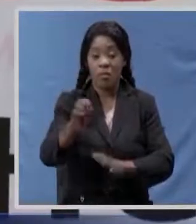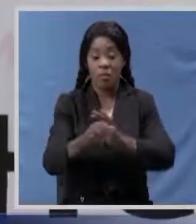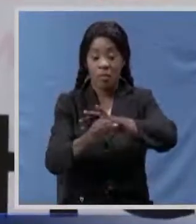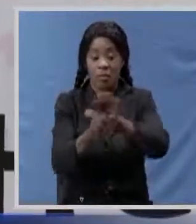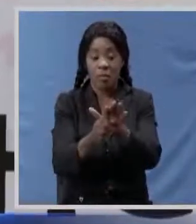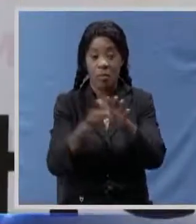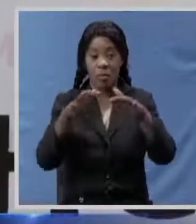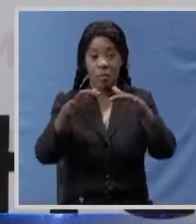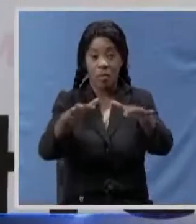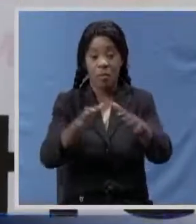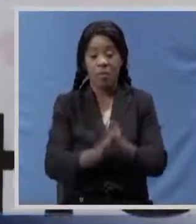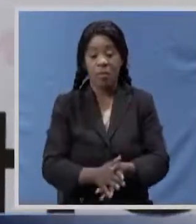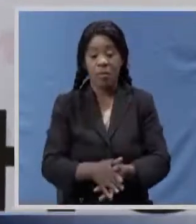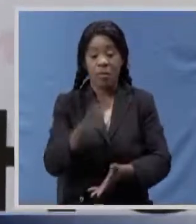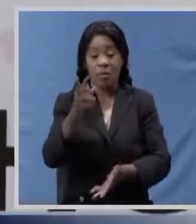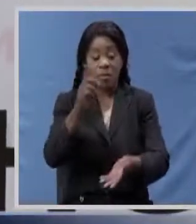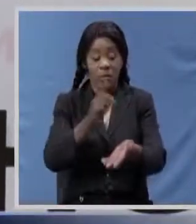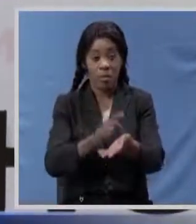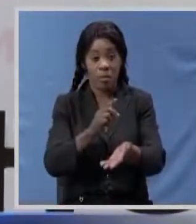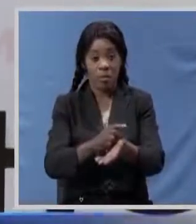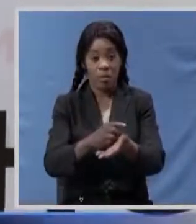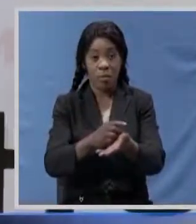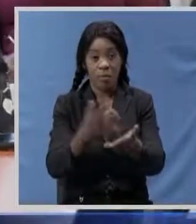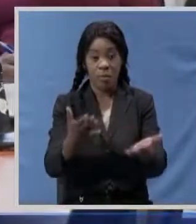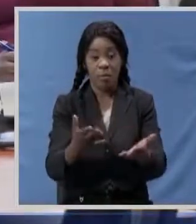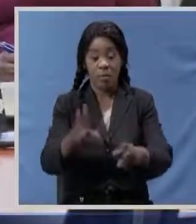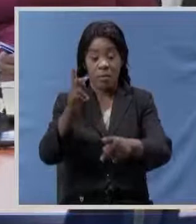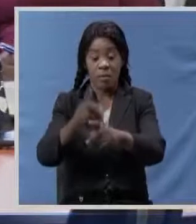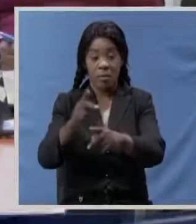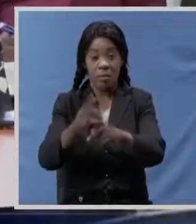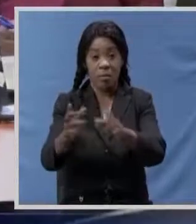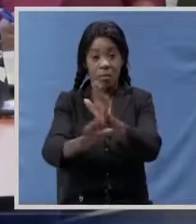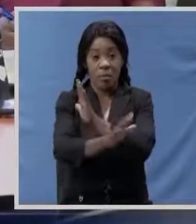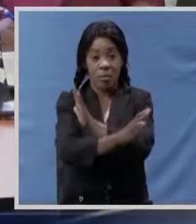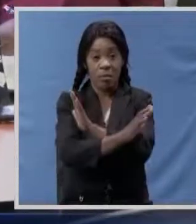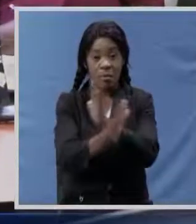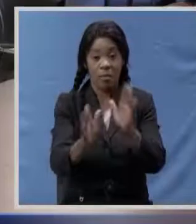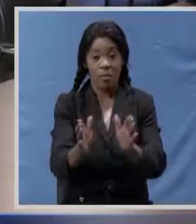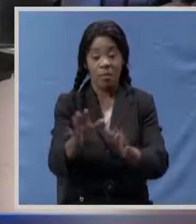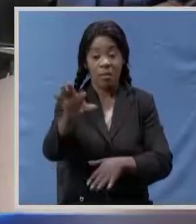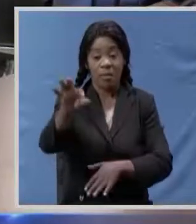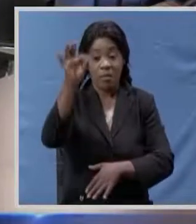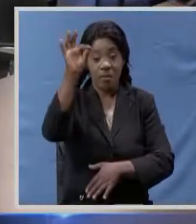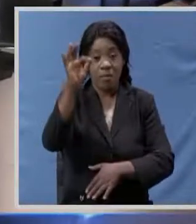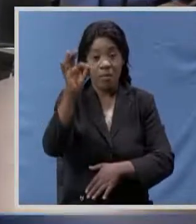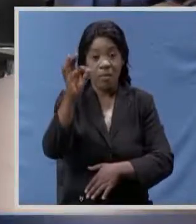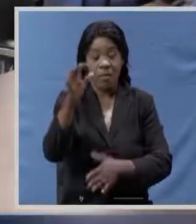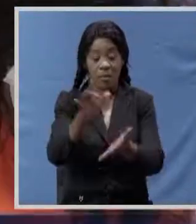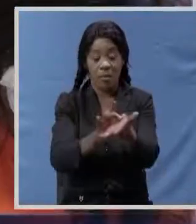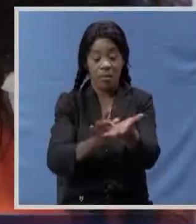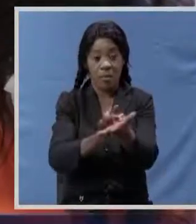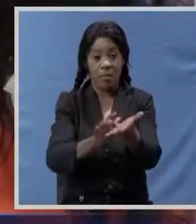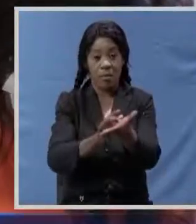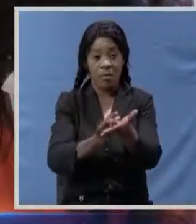we've heard stories of which doctors out there cheating Zambians that they have found a cure for coronavirus the police will